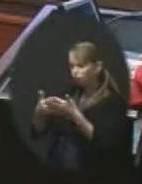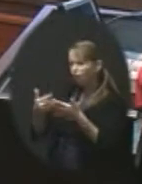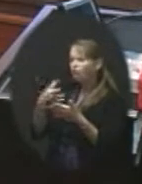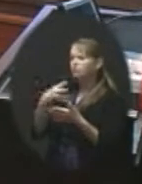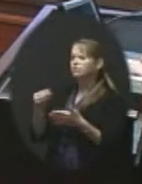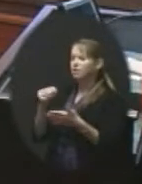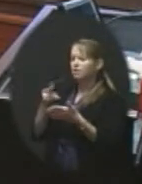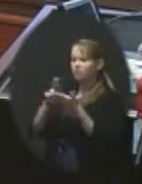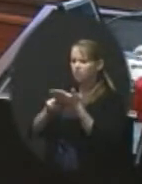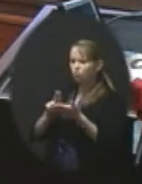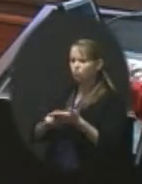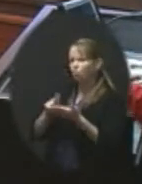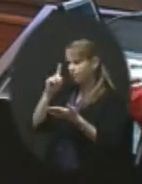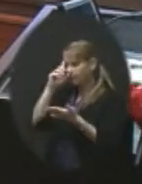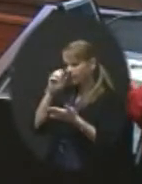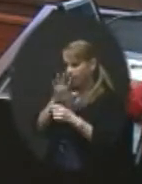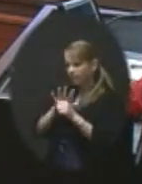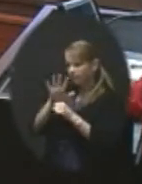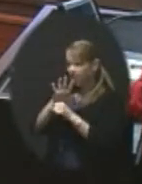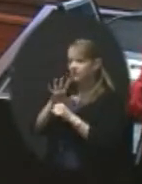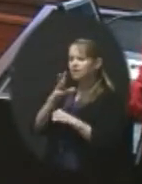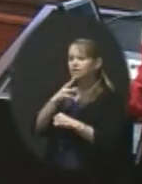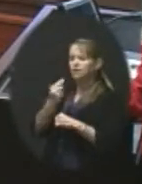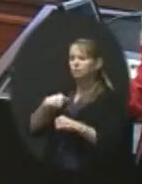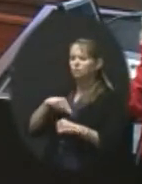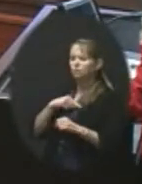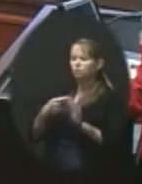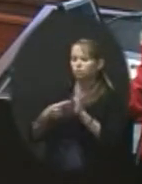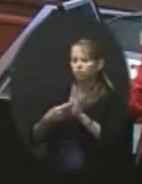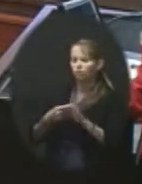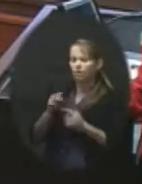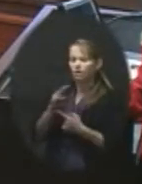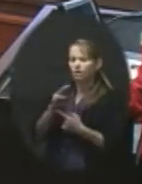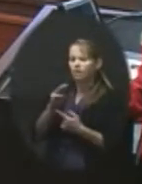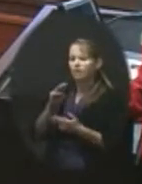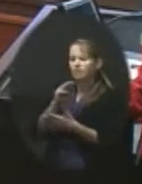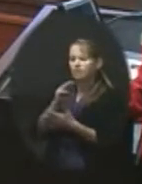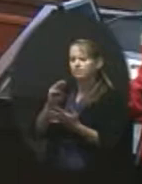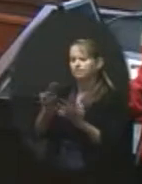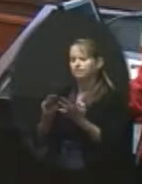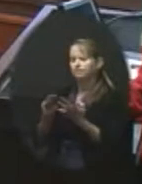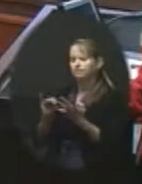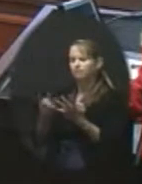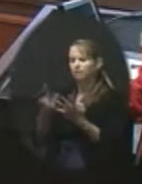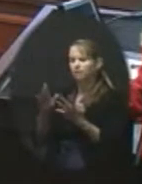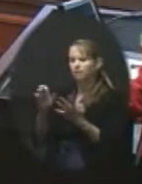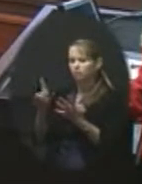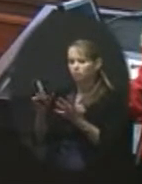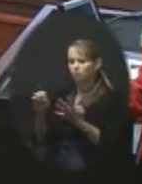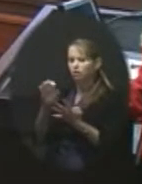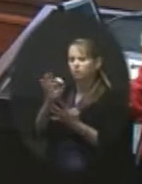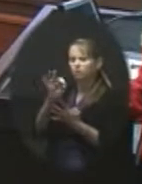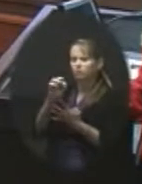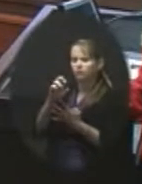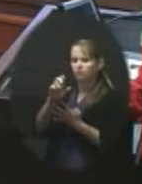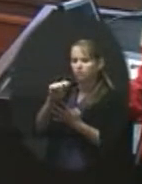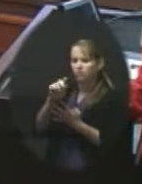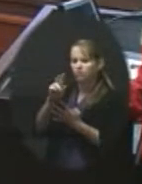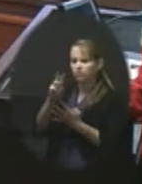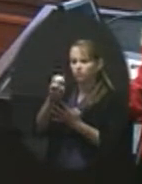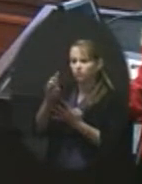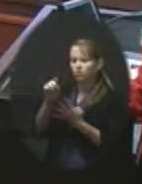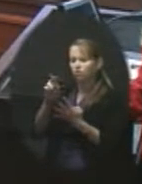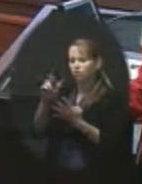estimate, you know, we're showing Millbrook, Forest View, Meadow Lane and Ravenwood, but we're not showing numbers for Woodland.